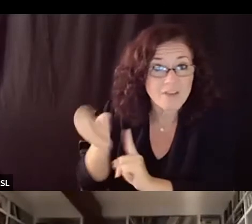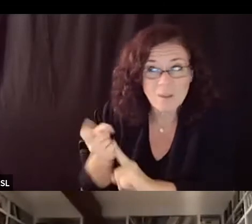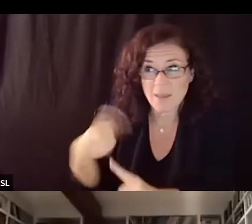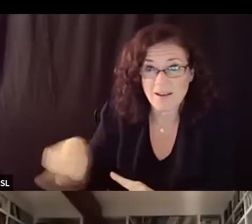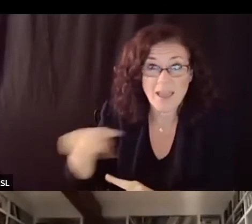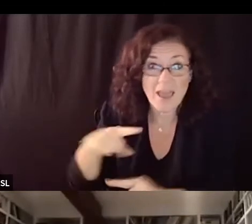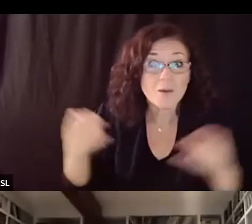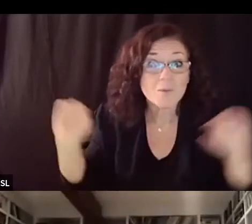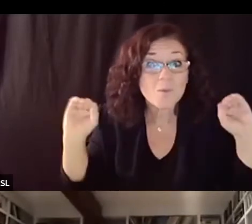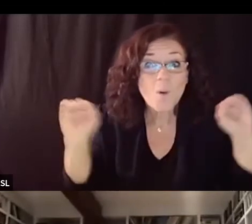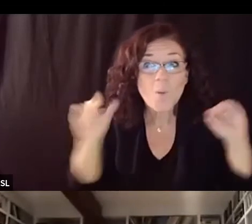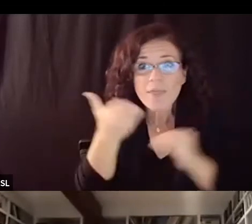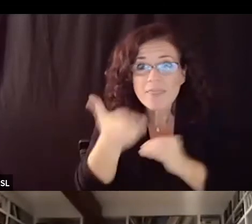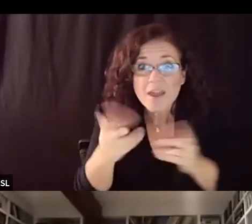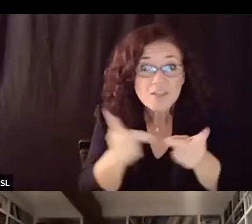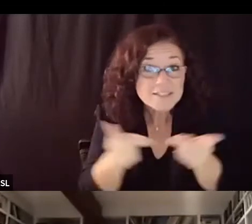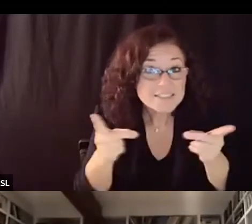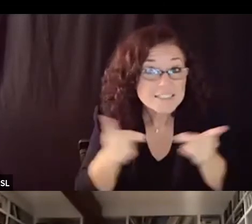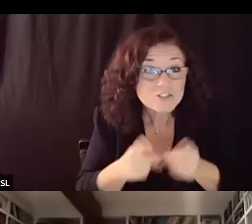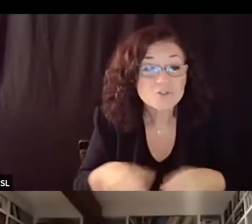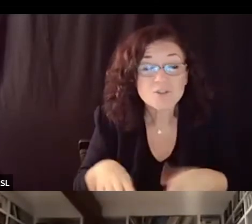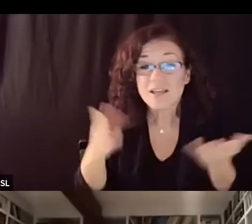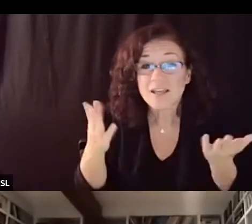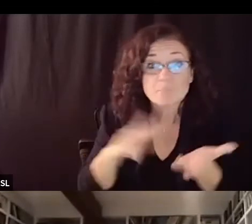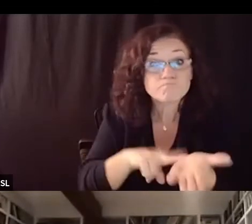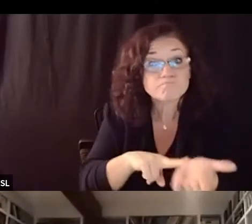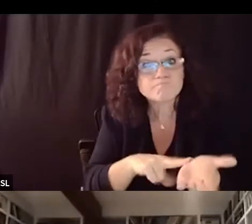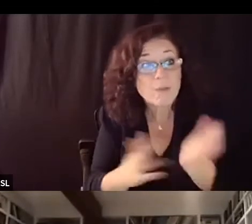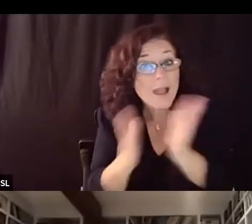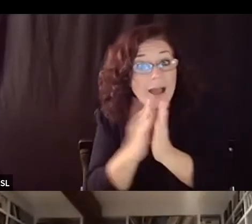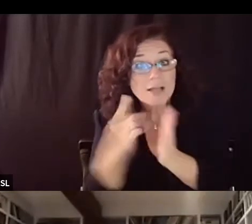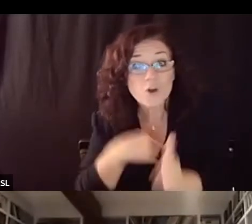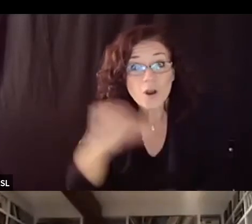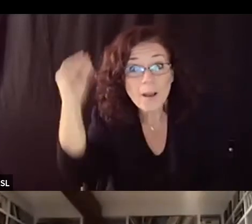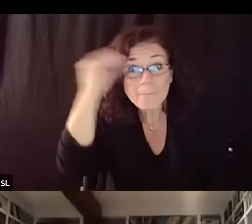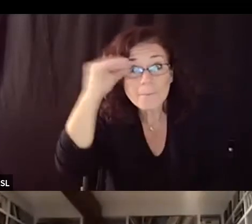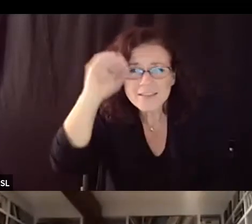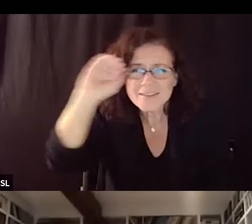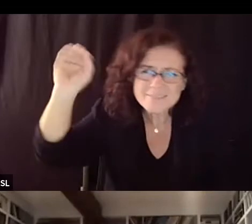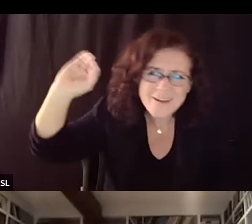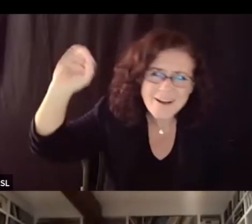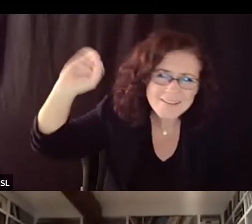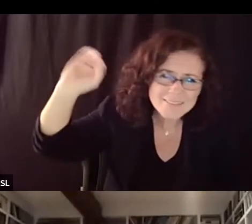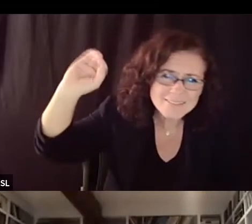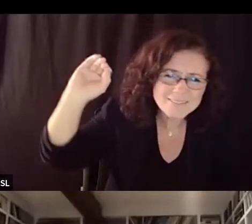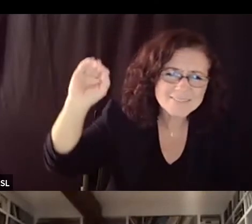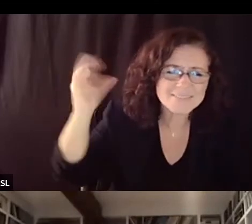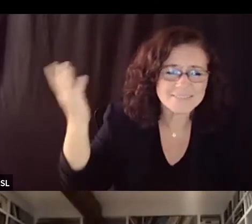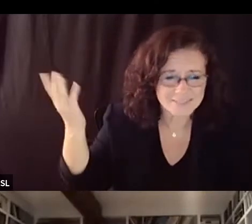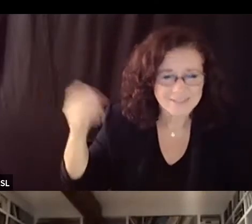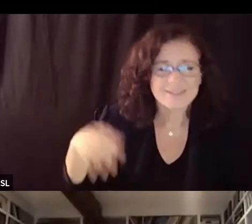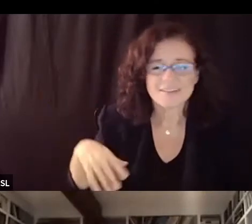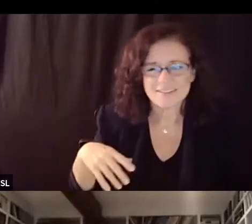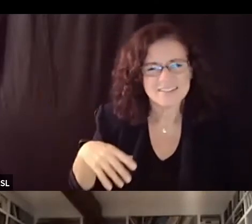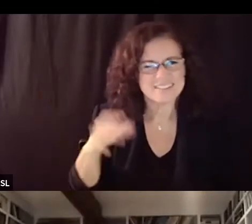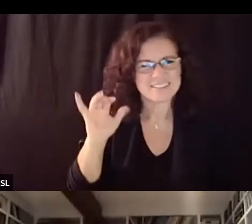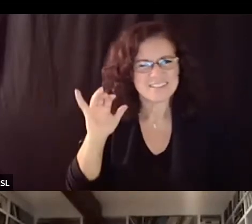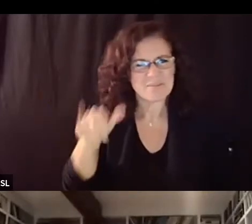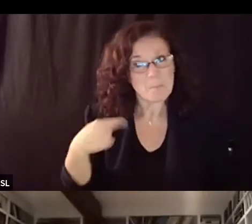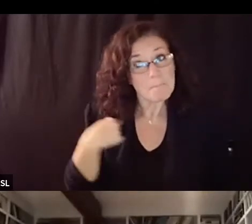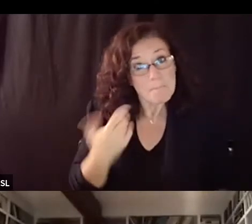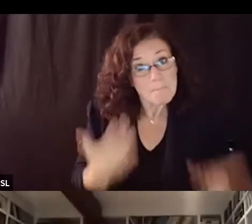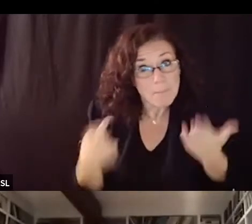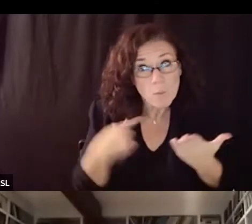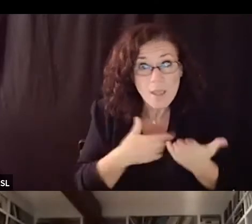maybe we have good ideas to roll this out you know the the timing of it i just feel is is not